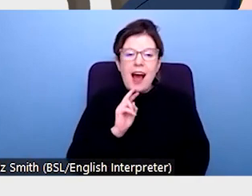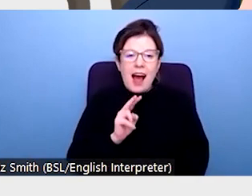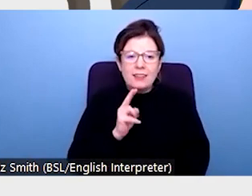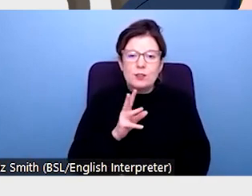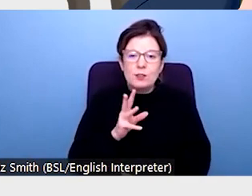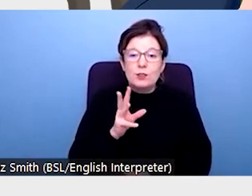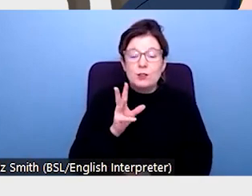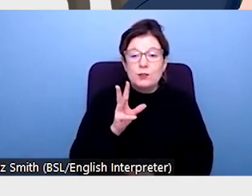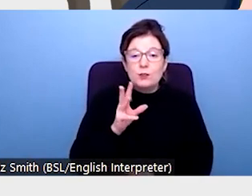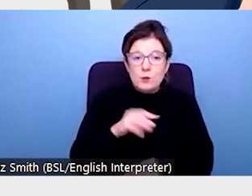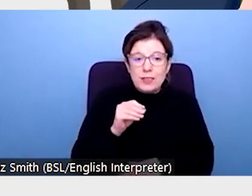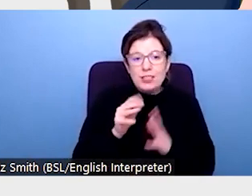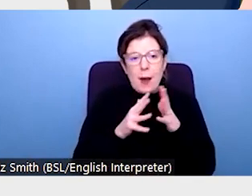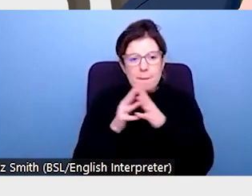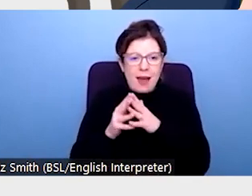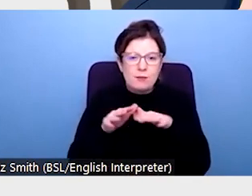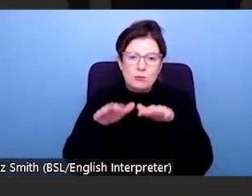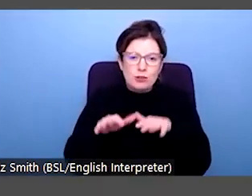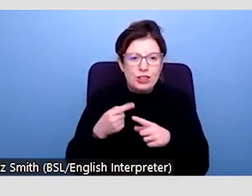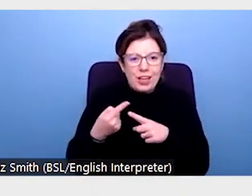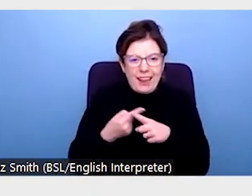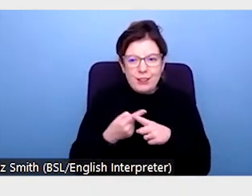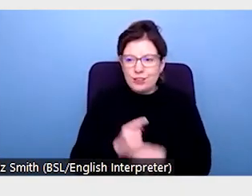Swedish, American and British English.